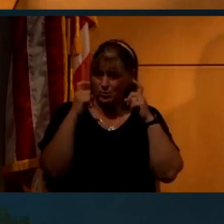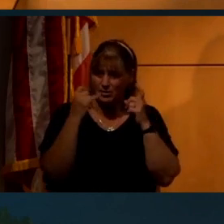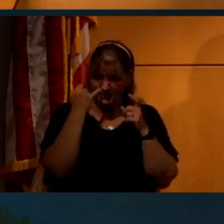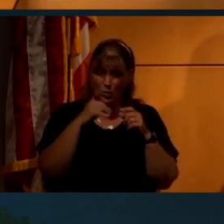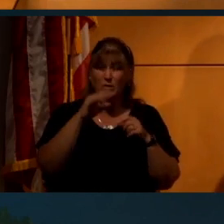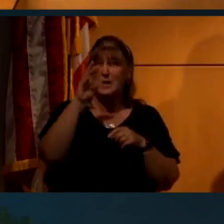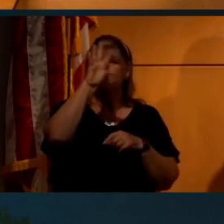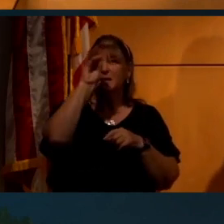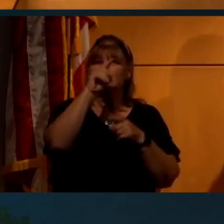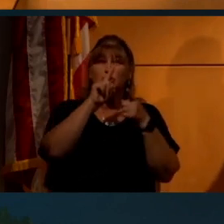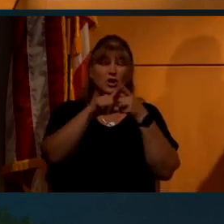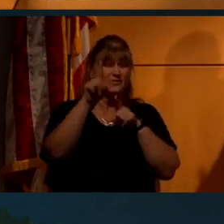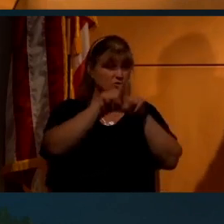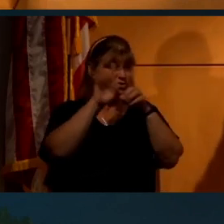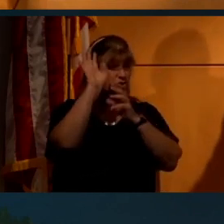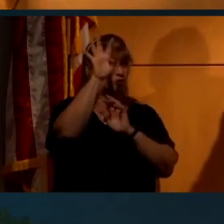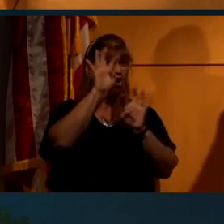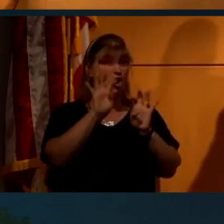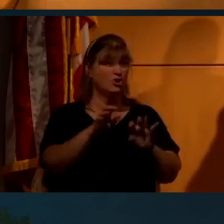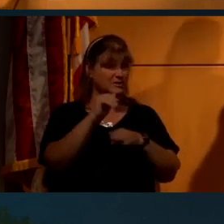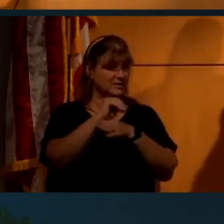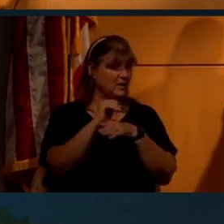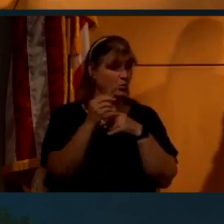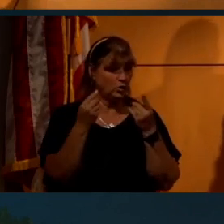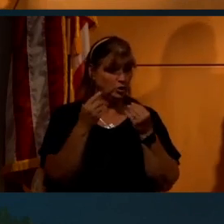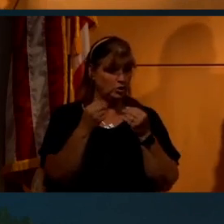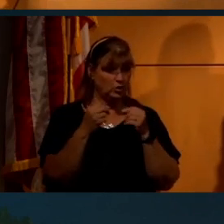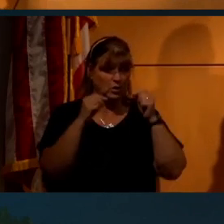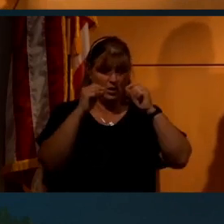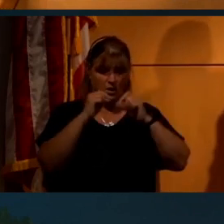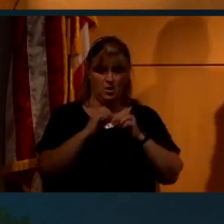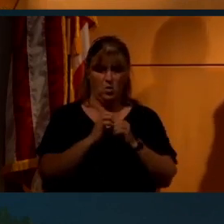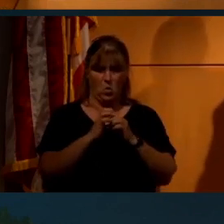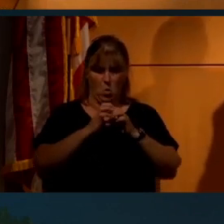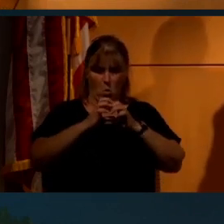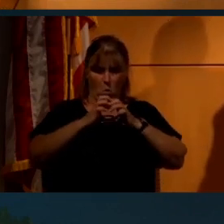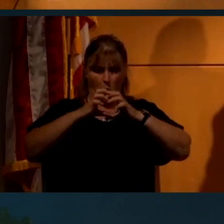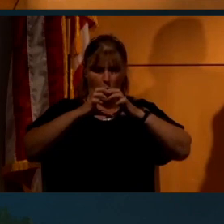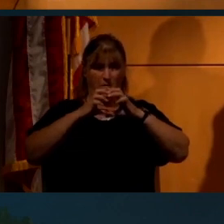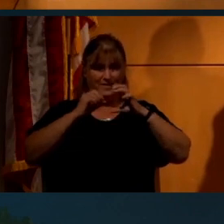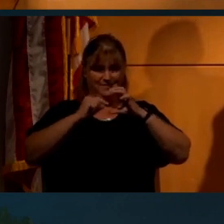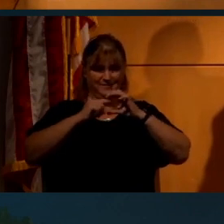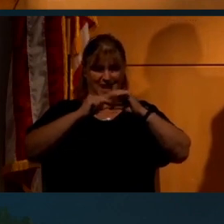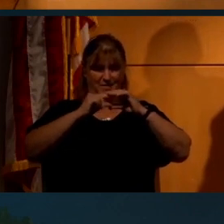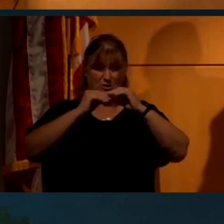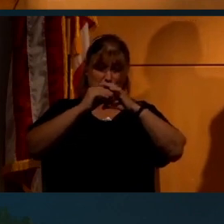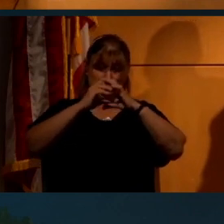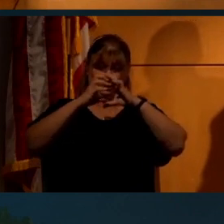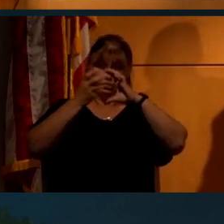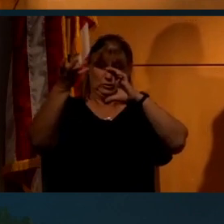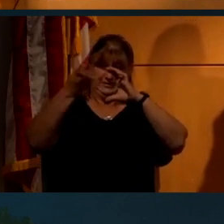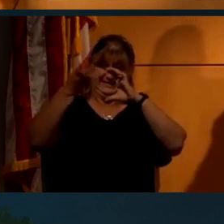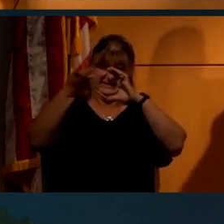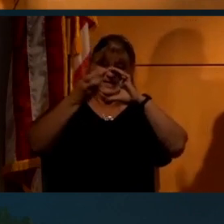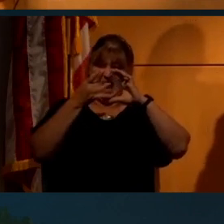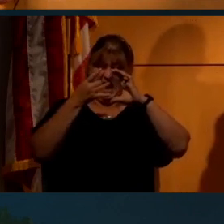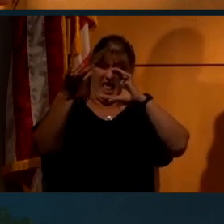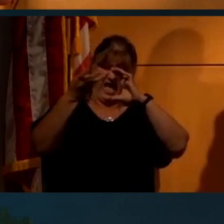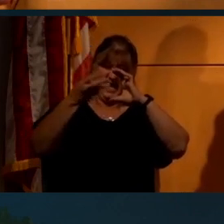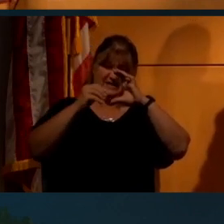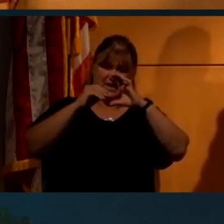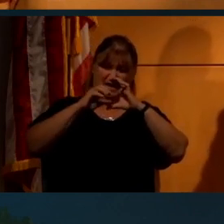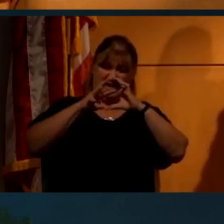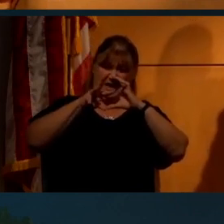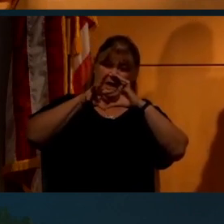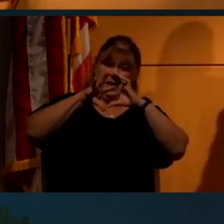right? If you want to take a picture of stars at night, what do you do? You open your aperture up all the way so it's nice and wide, let in as much light as possible. And you take